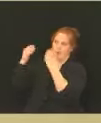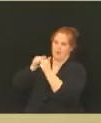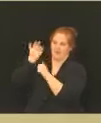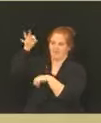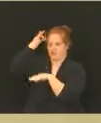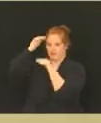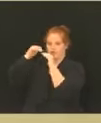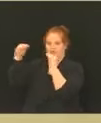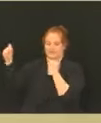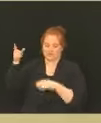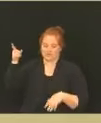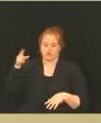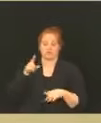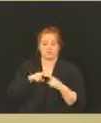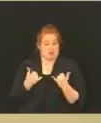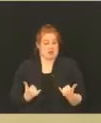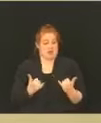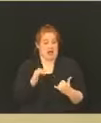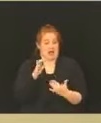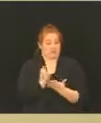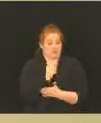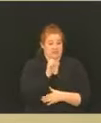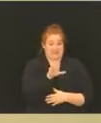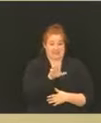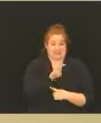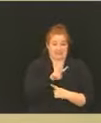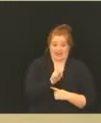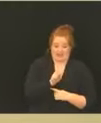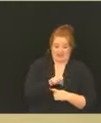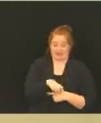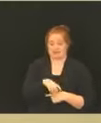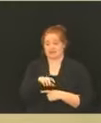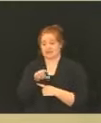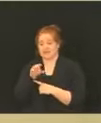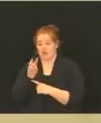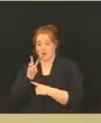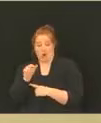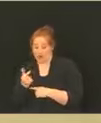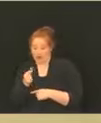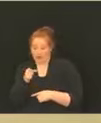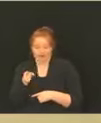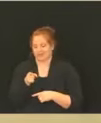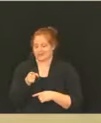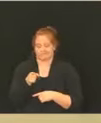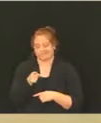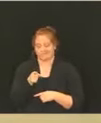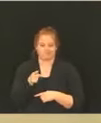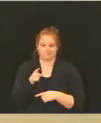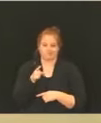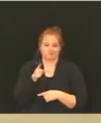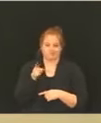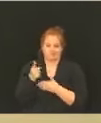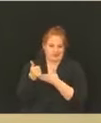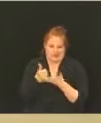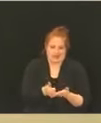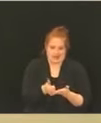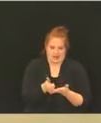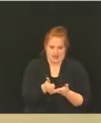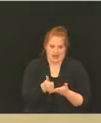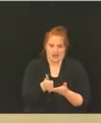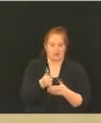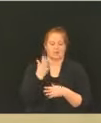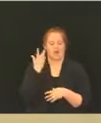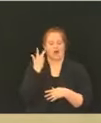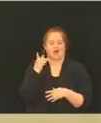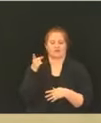CVS and Walgreens, unless you are part of the long-term care facilities, I don't think it would be a source